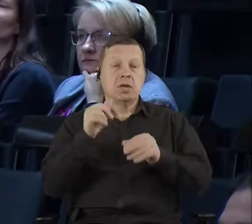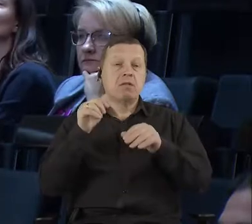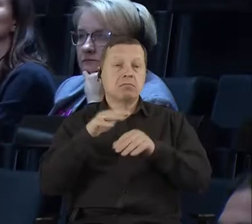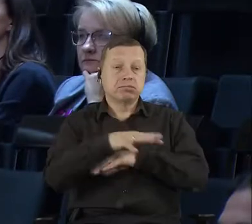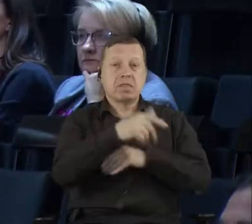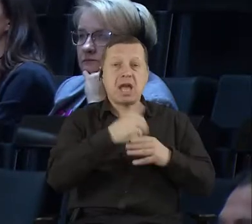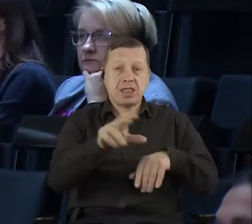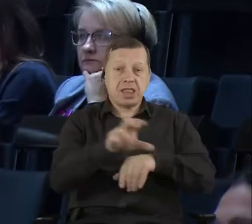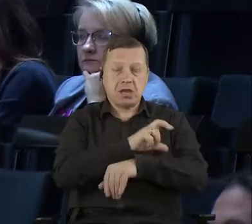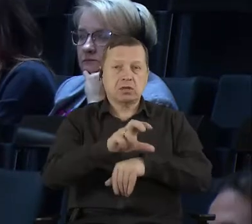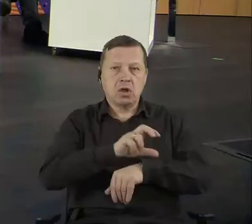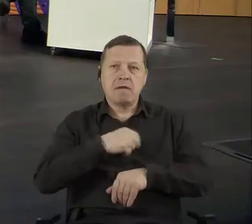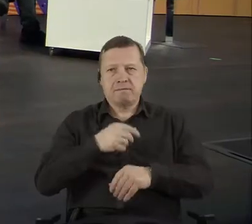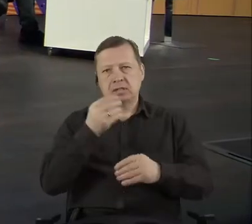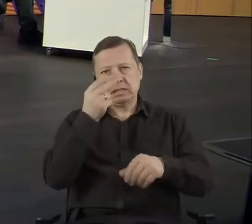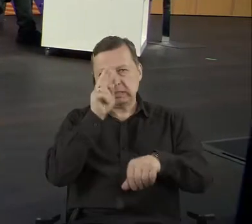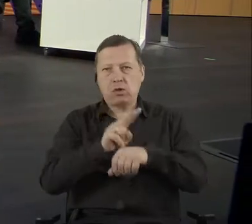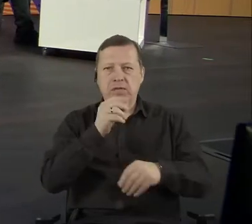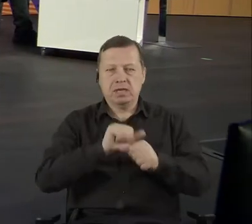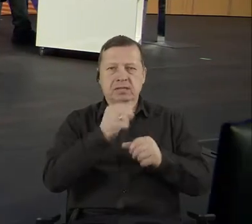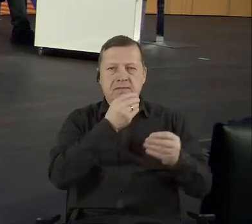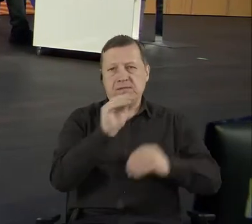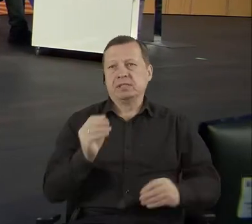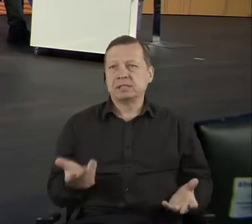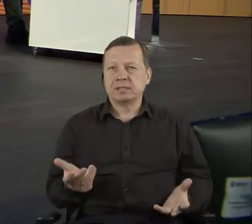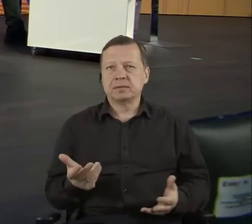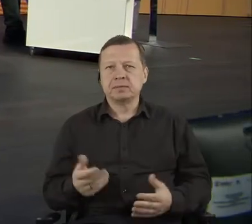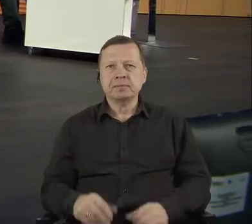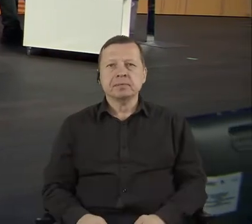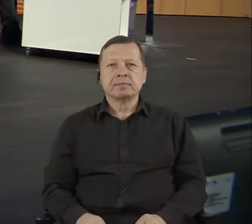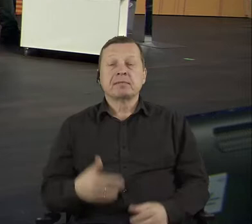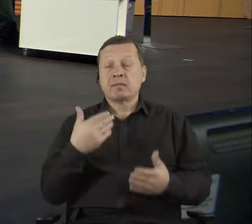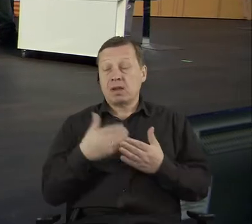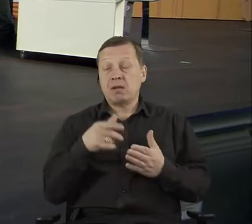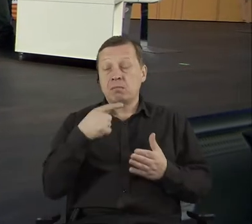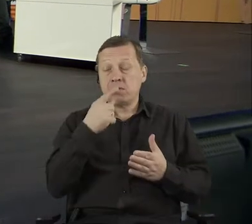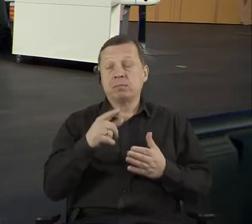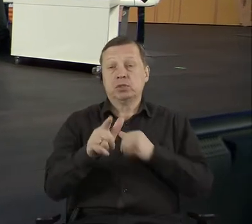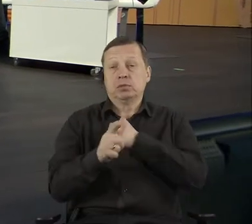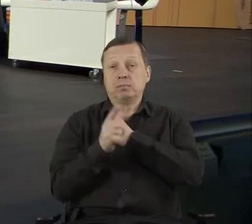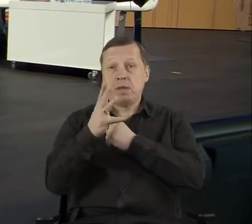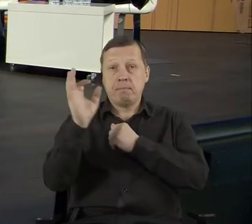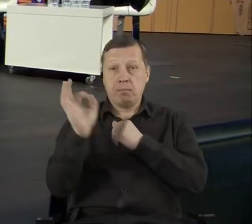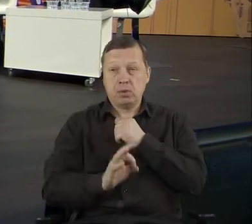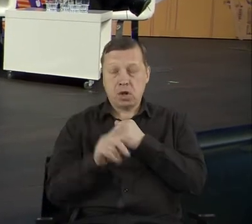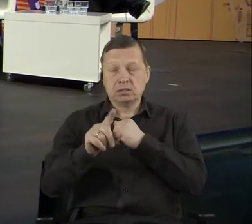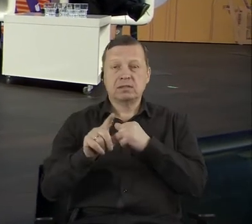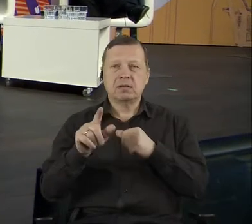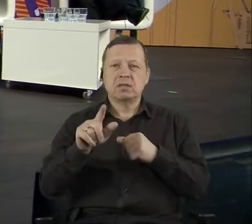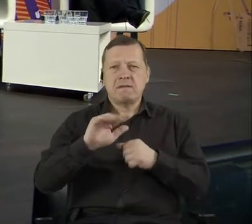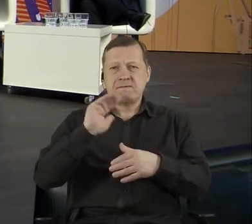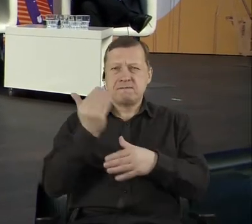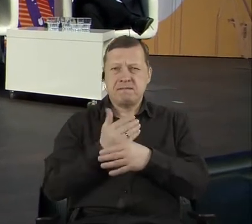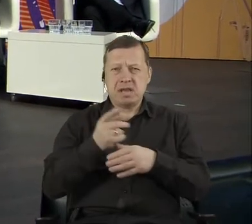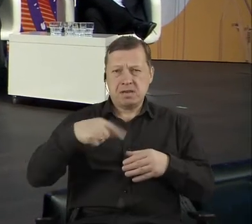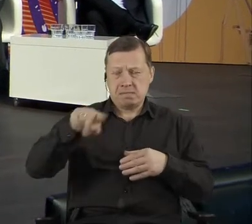in this sense, the numbers also witnessed the 75% of businesses that now are taking part in the procurement,